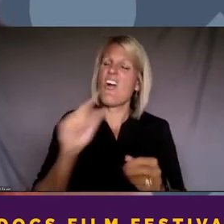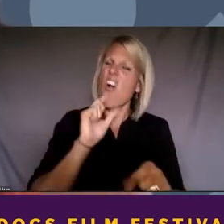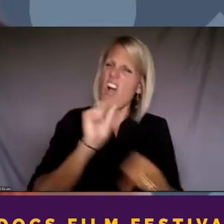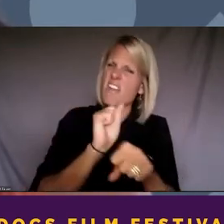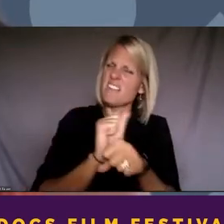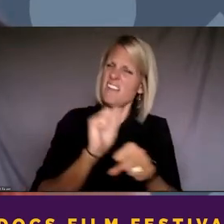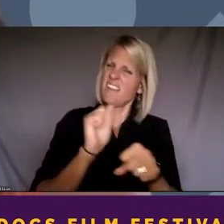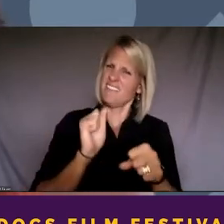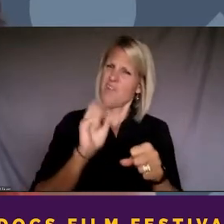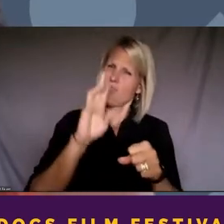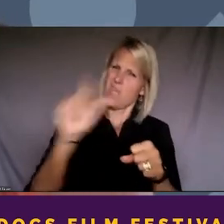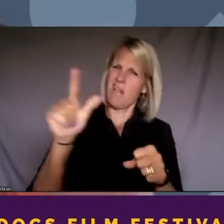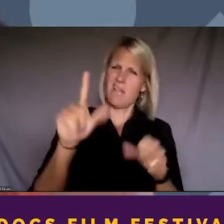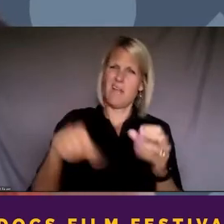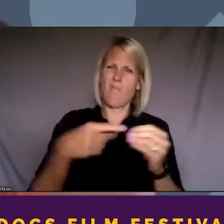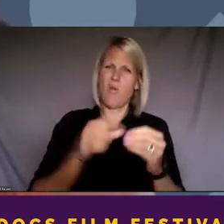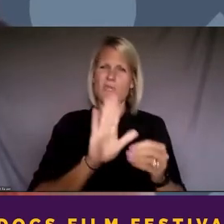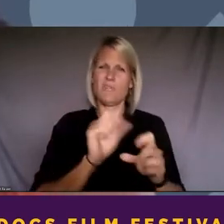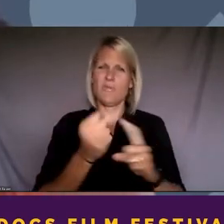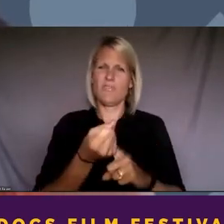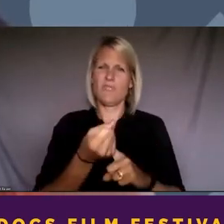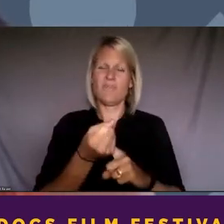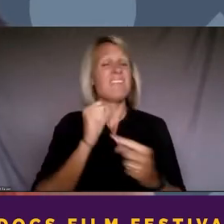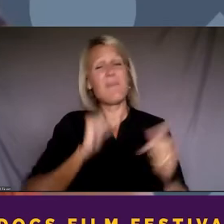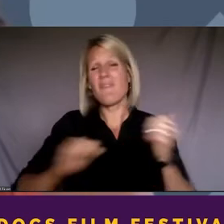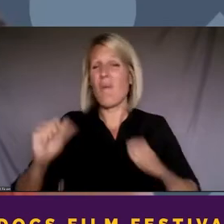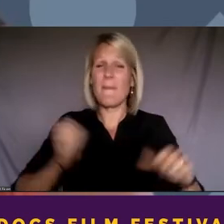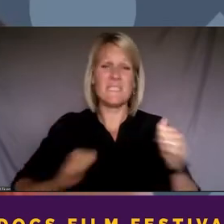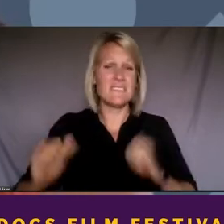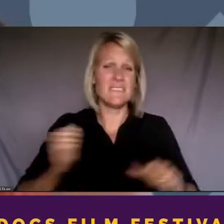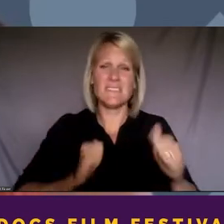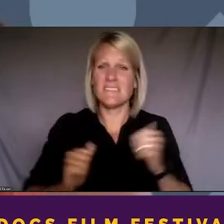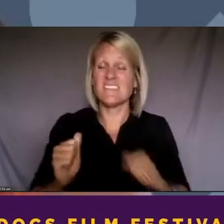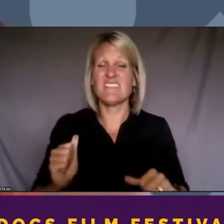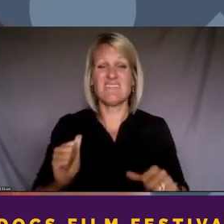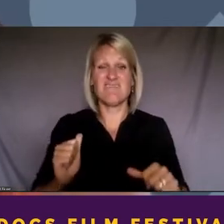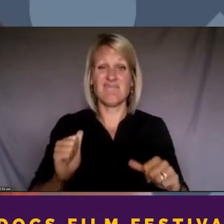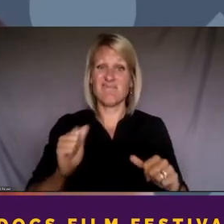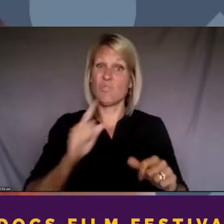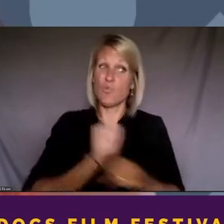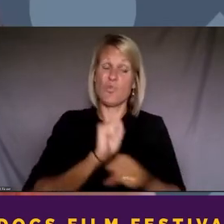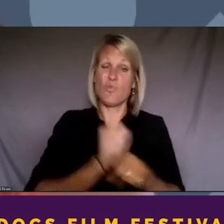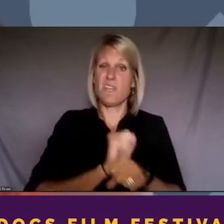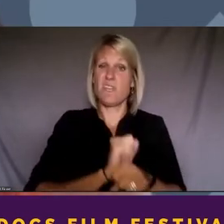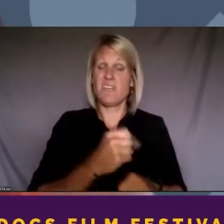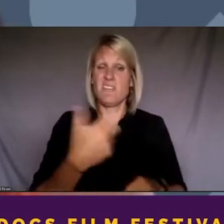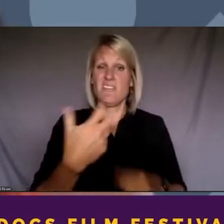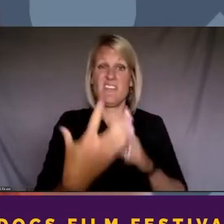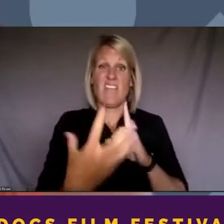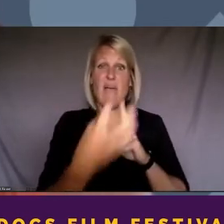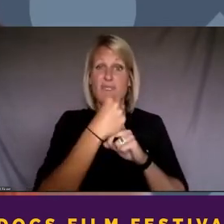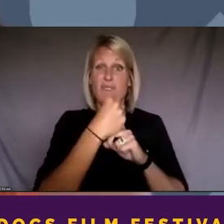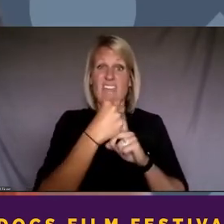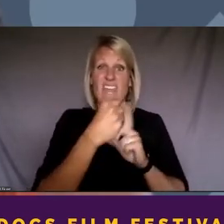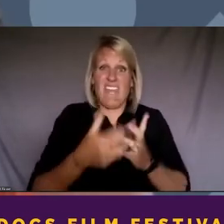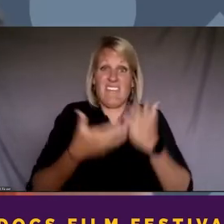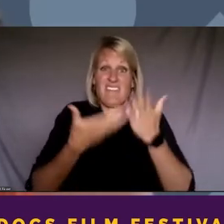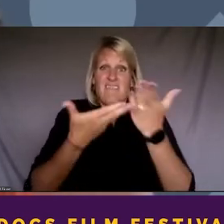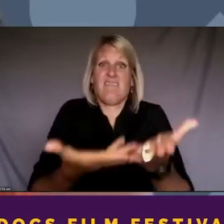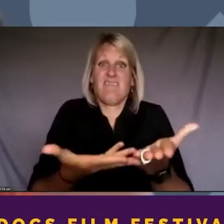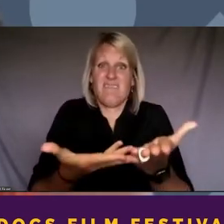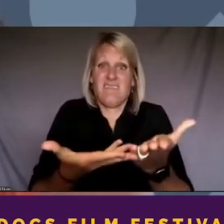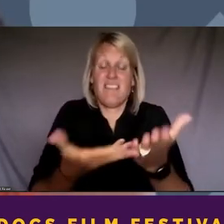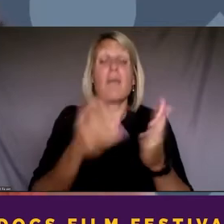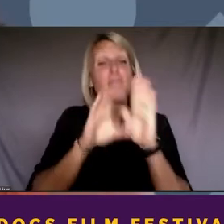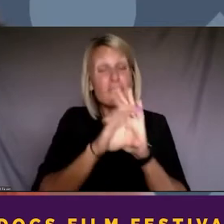situation. As you said, it's not performative. It's just, this is what's going on in this country. And it's a picture is worth a thousand